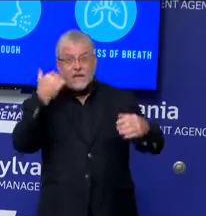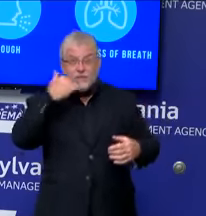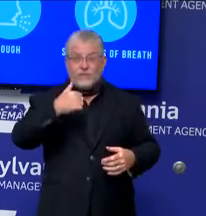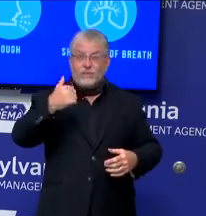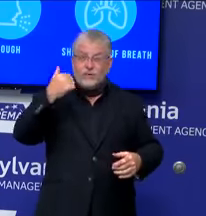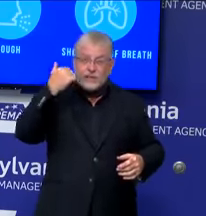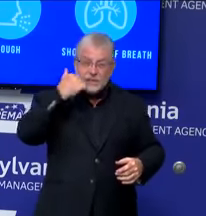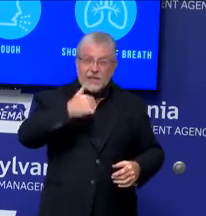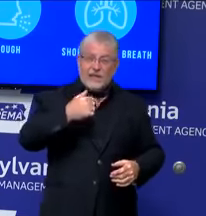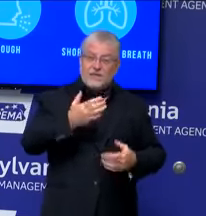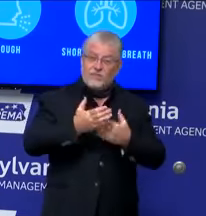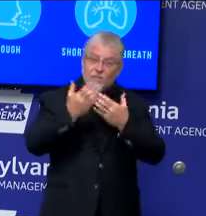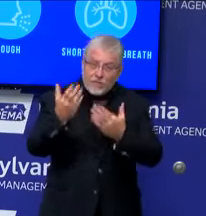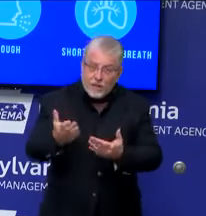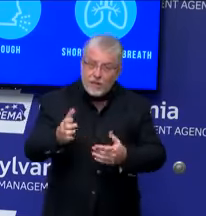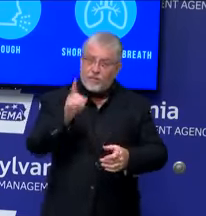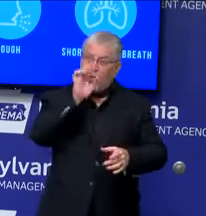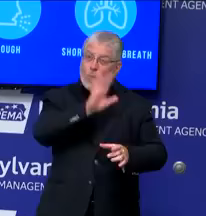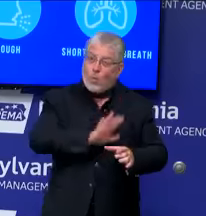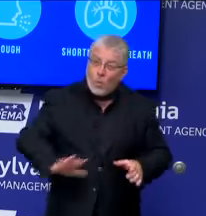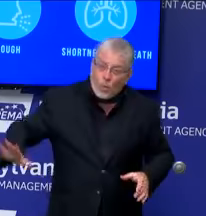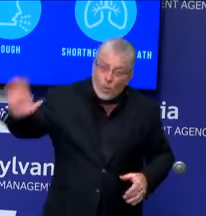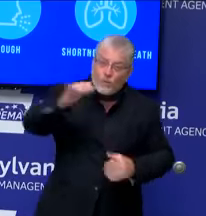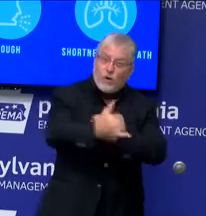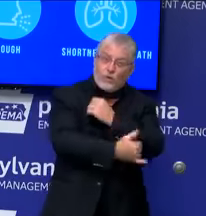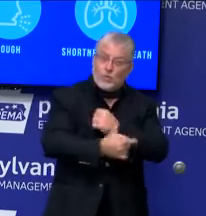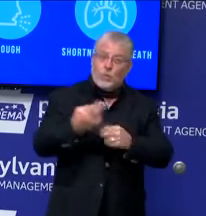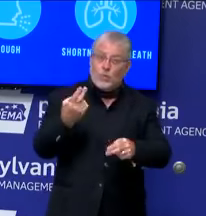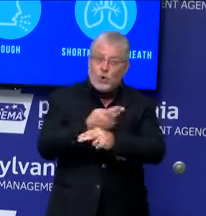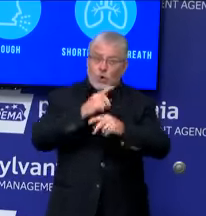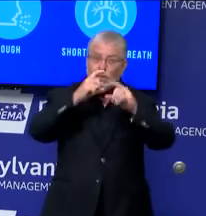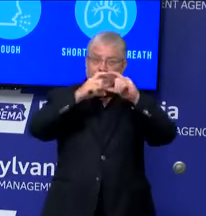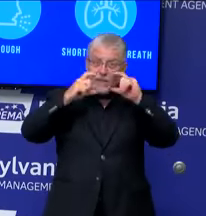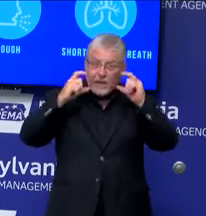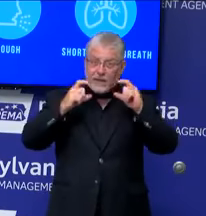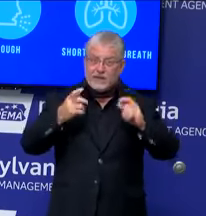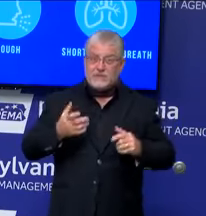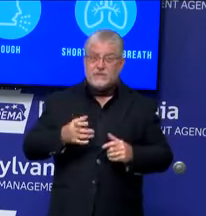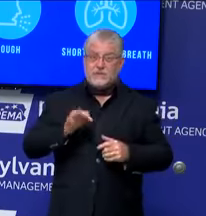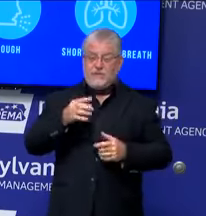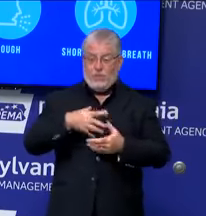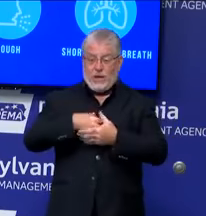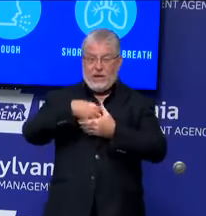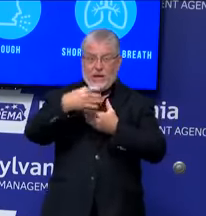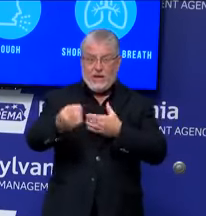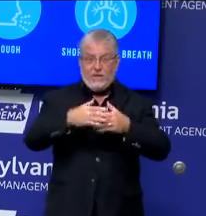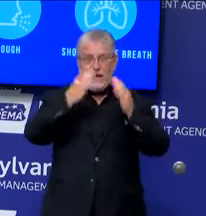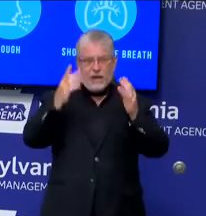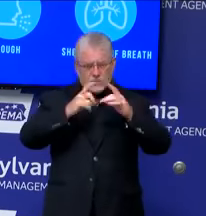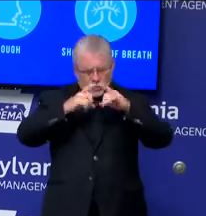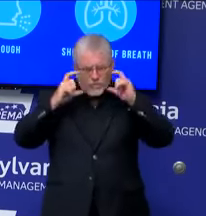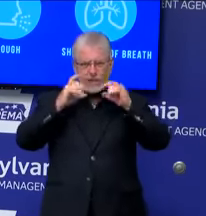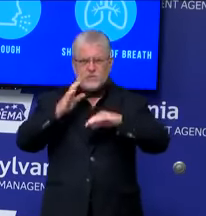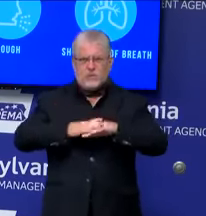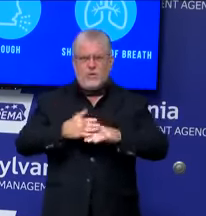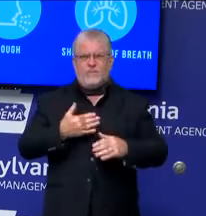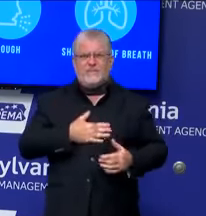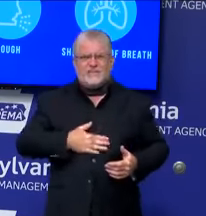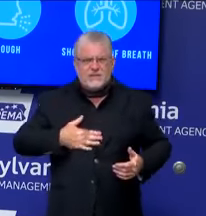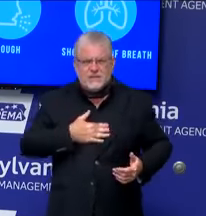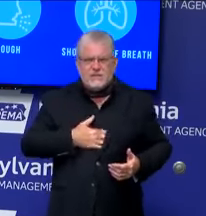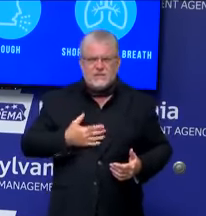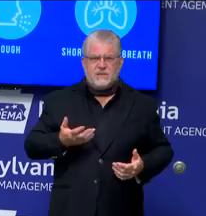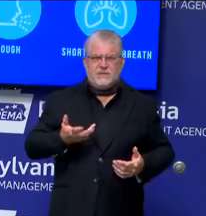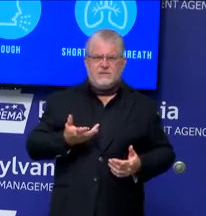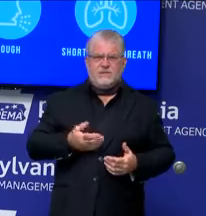And so what everybody can do is when you leave your door, please put on a mask. If you're going to be in public in any way, outdoors or